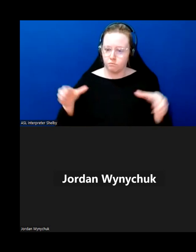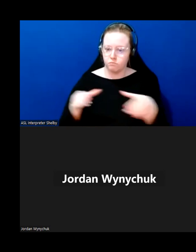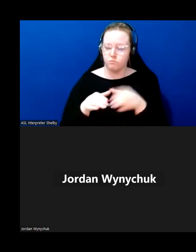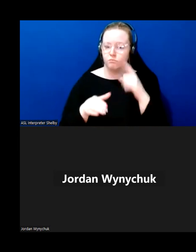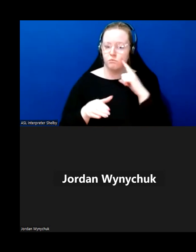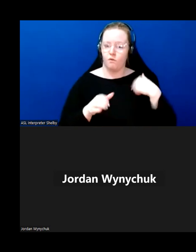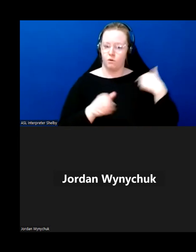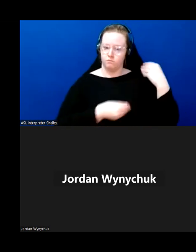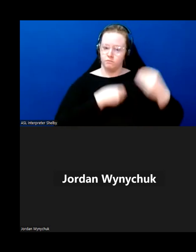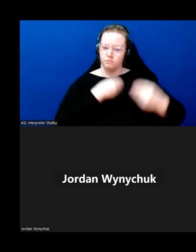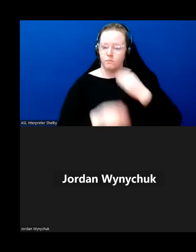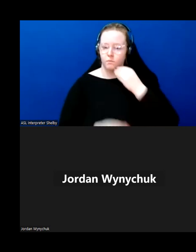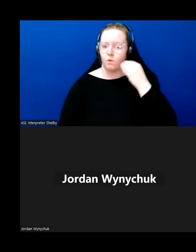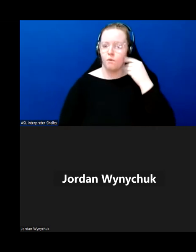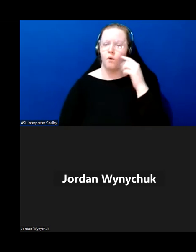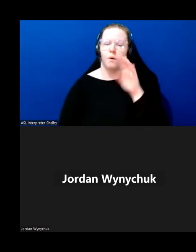homelands of